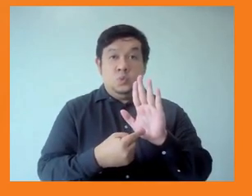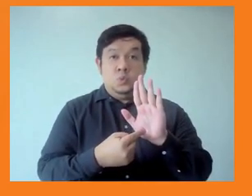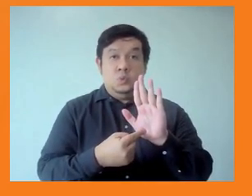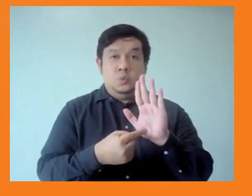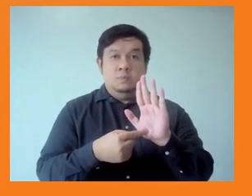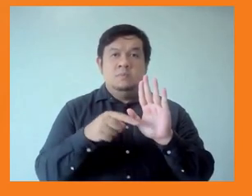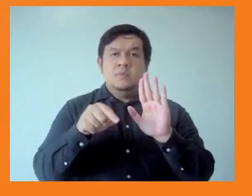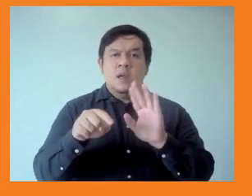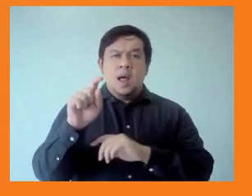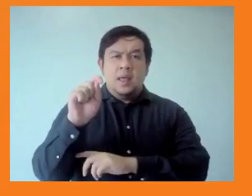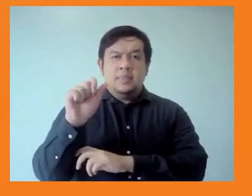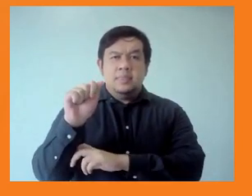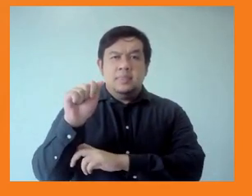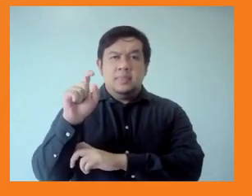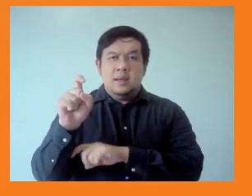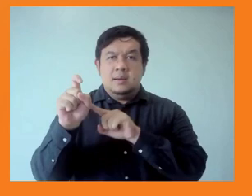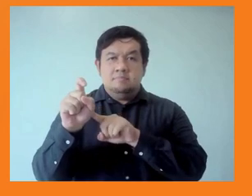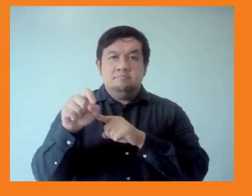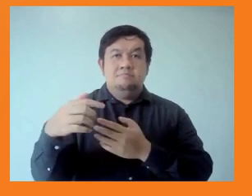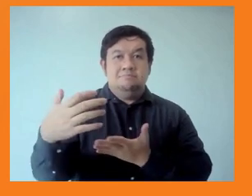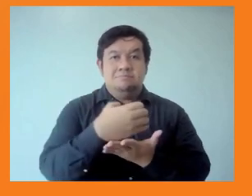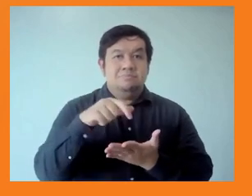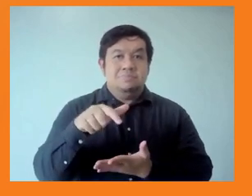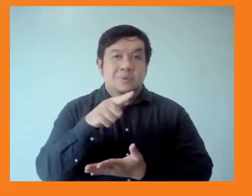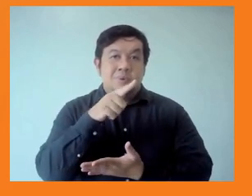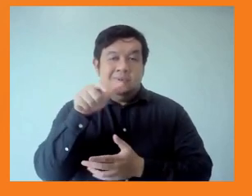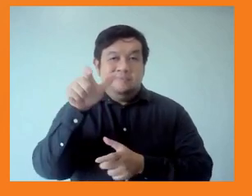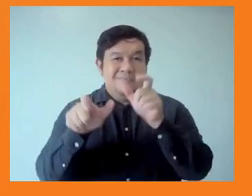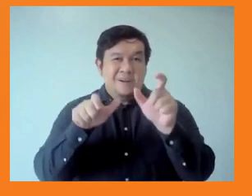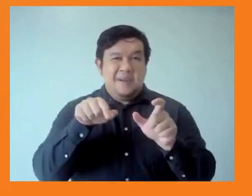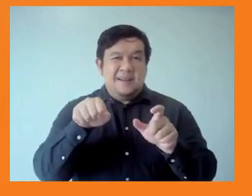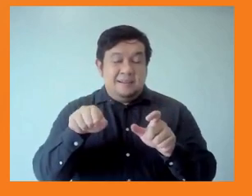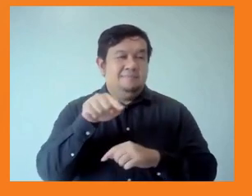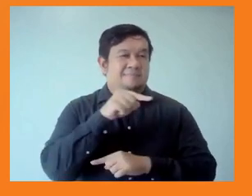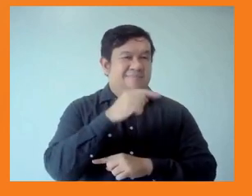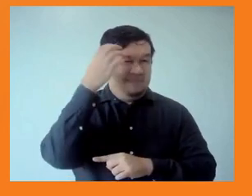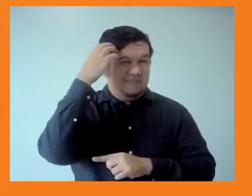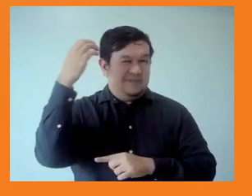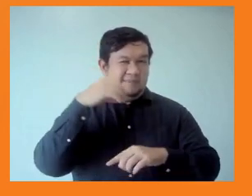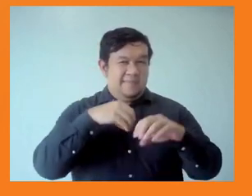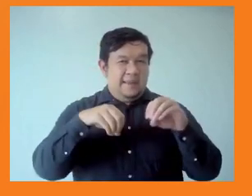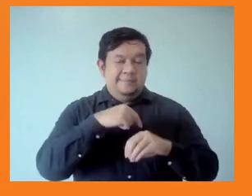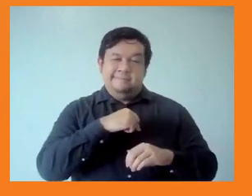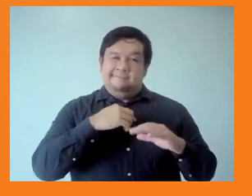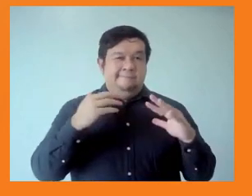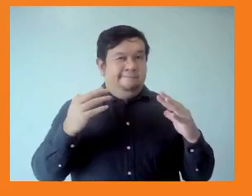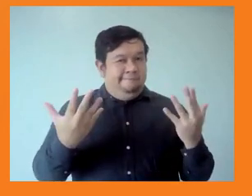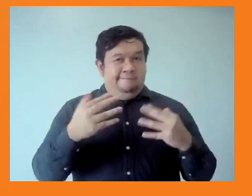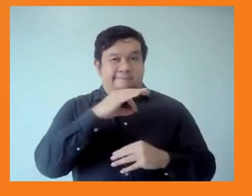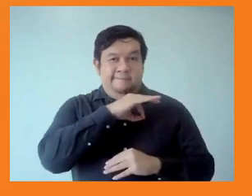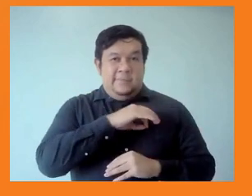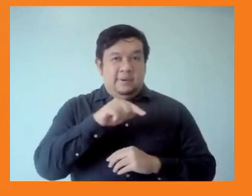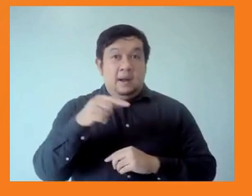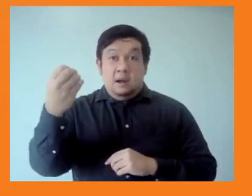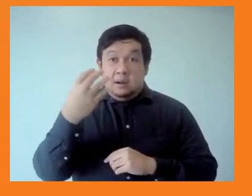thereby depriving themselves and other governments of tax revenues. And that notably applies to Hong Kong and Singapore in the Asian region. Next slide,